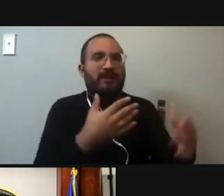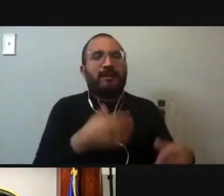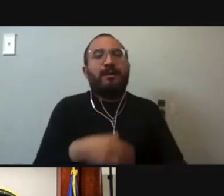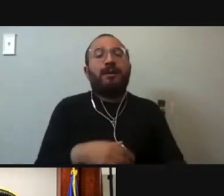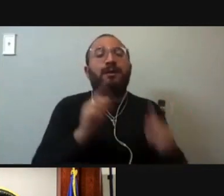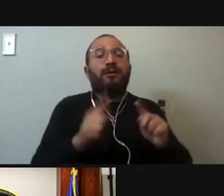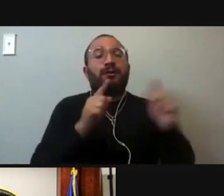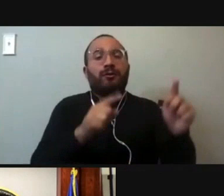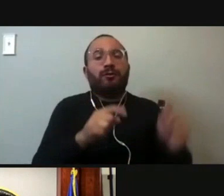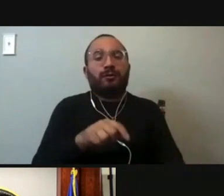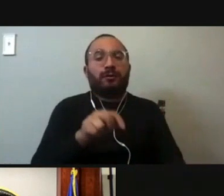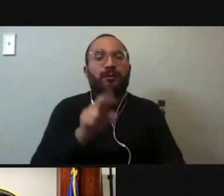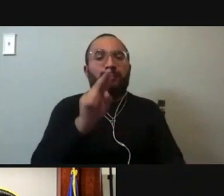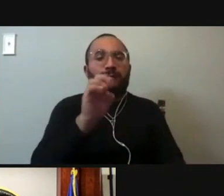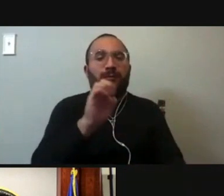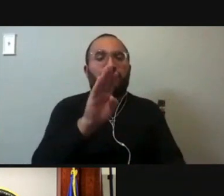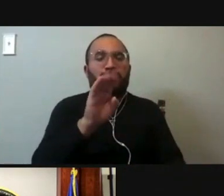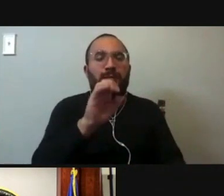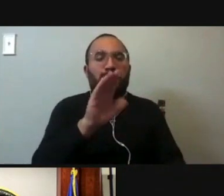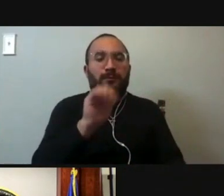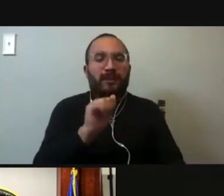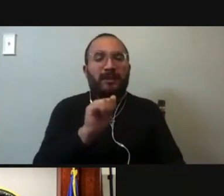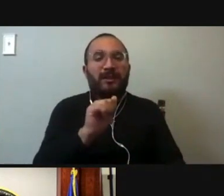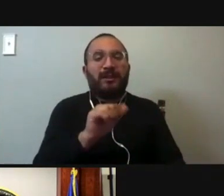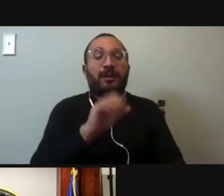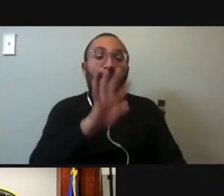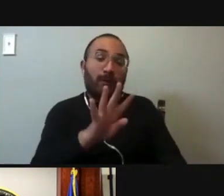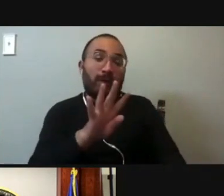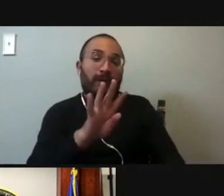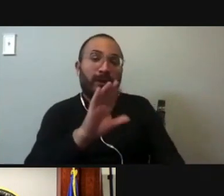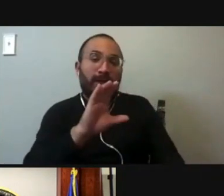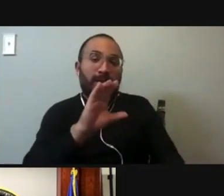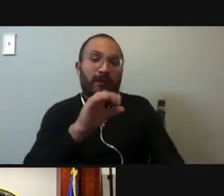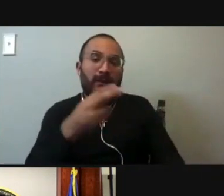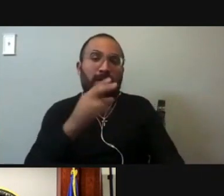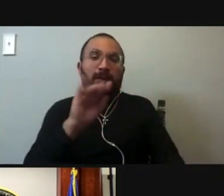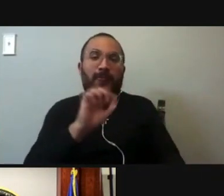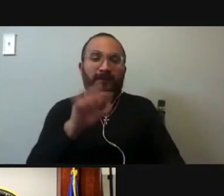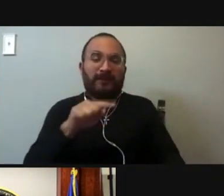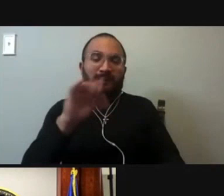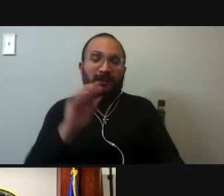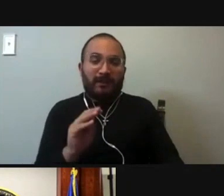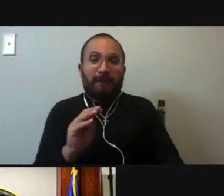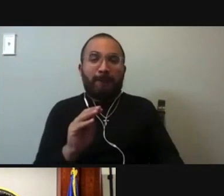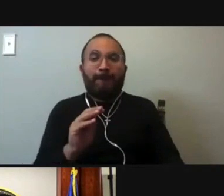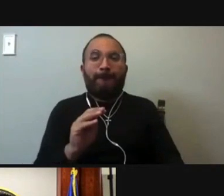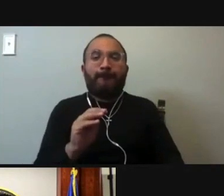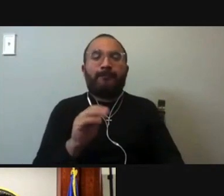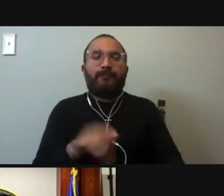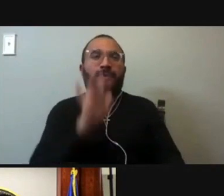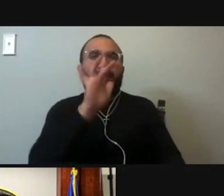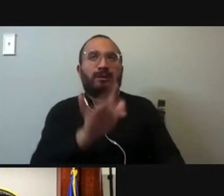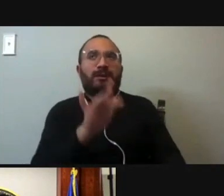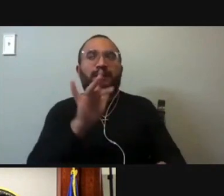go to Rebecca with one C, the number four chief.com. Please reach out at any time if I could be of service